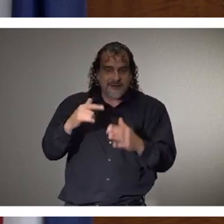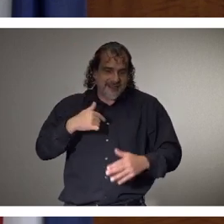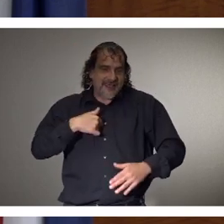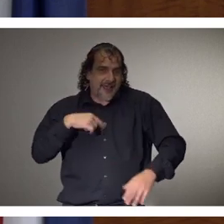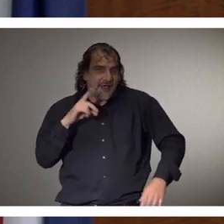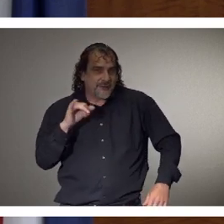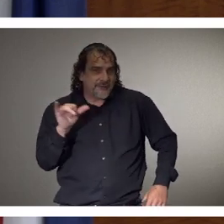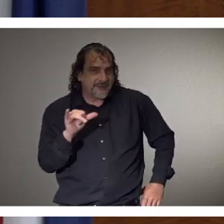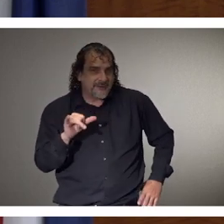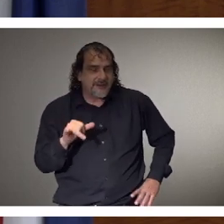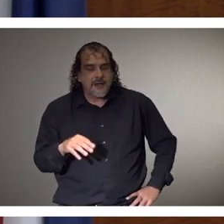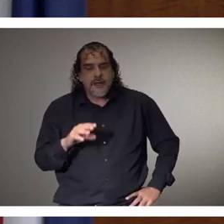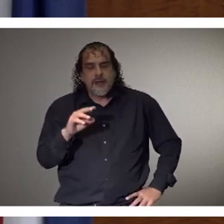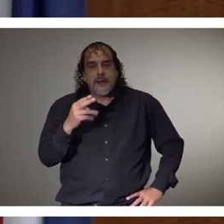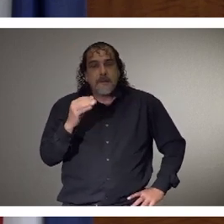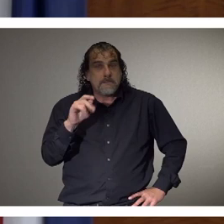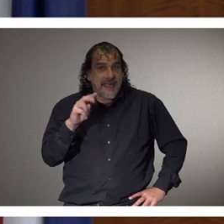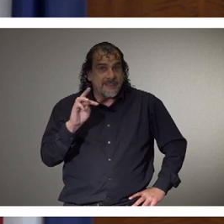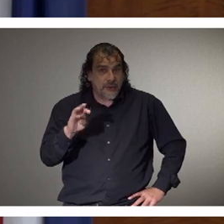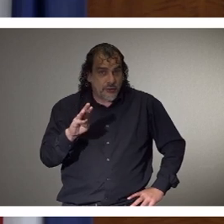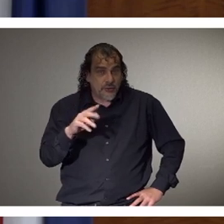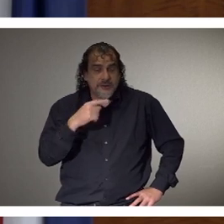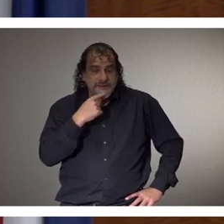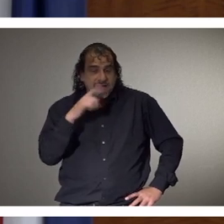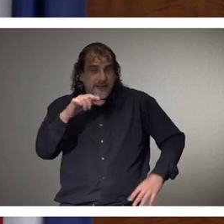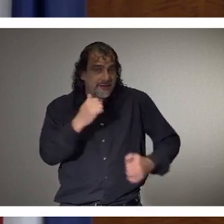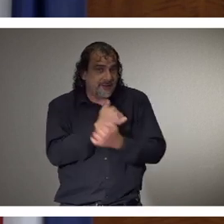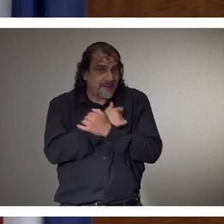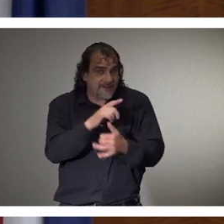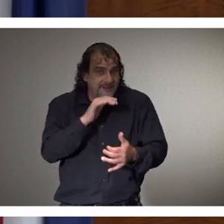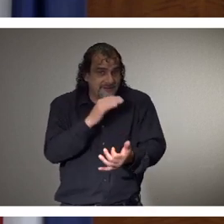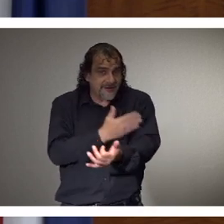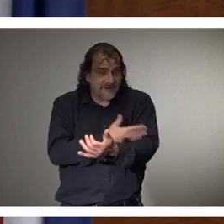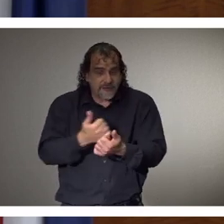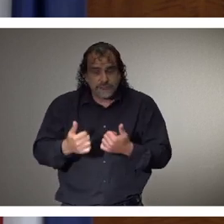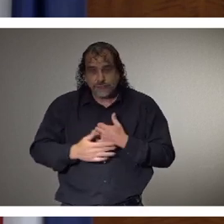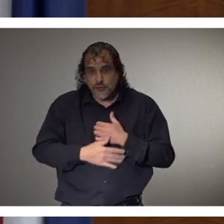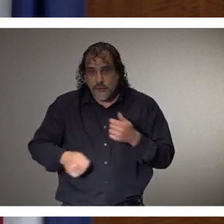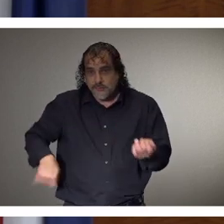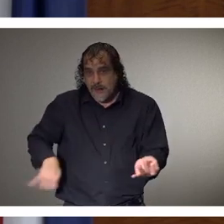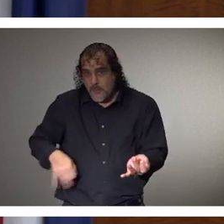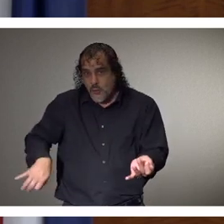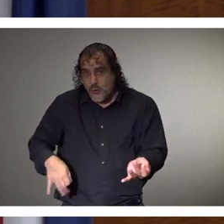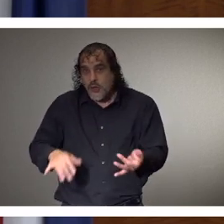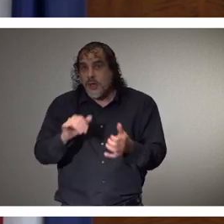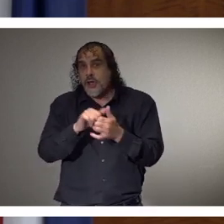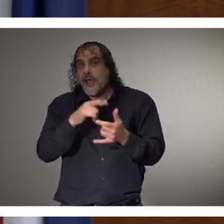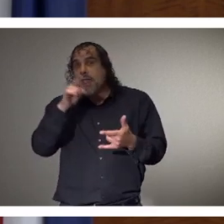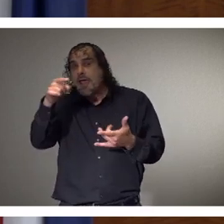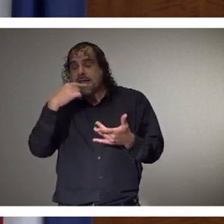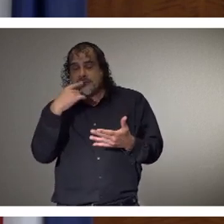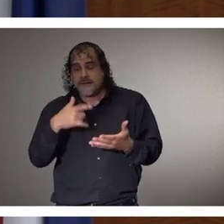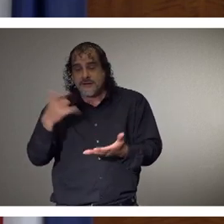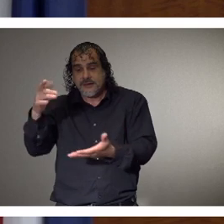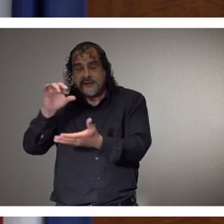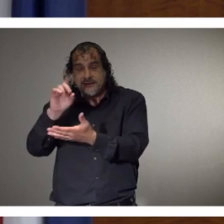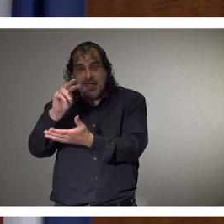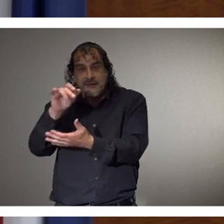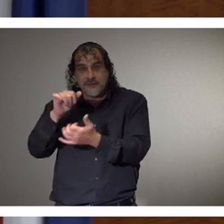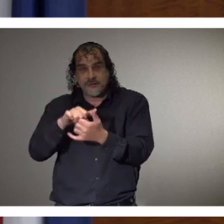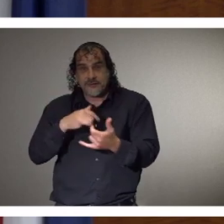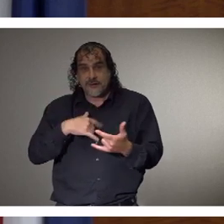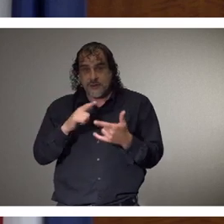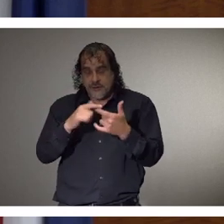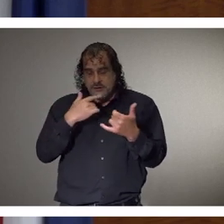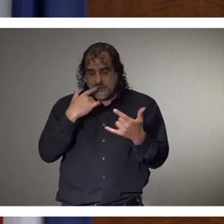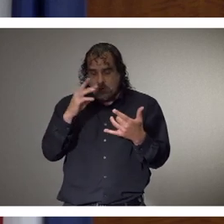So, Matthew Hamm says, loves his daughter and enjoys playing pool. Wyatt Daniels, happy birthday, wants a big Nerf gun party with